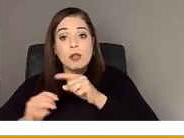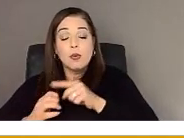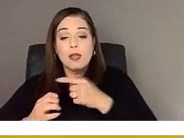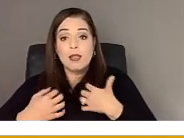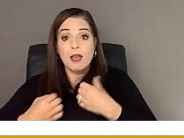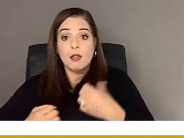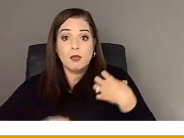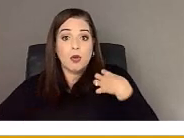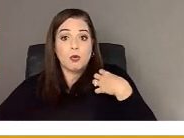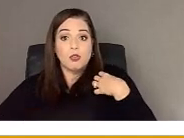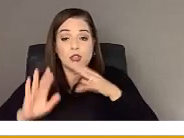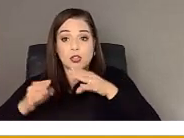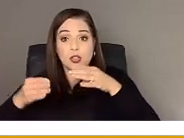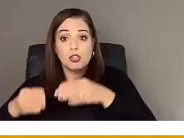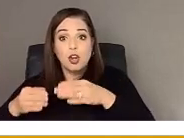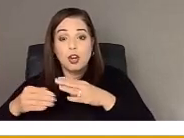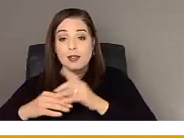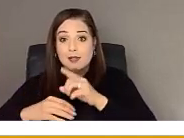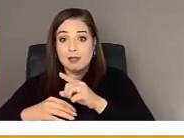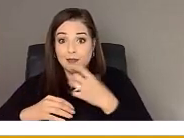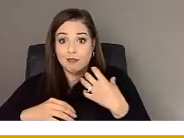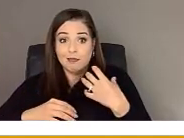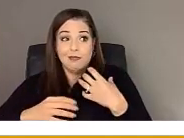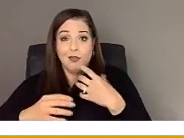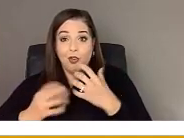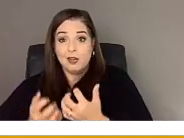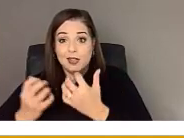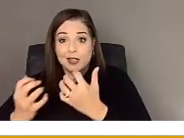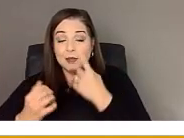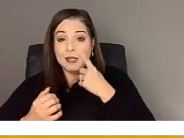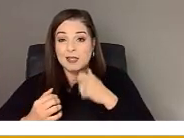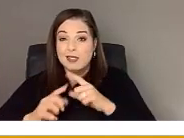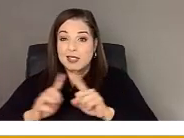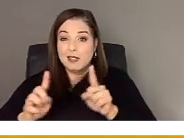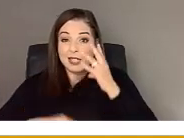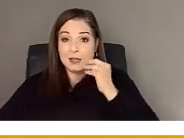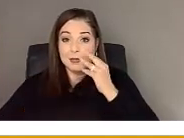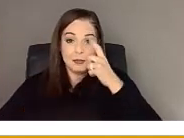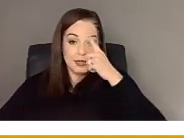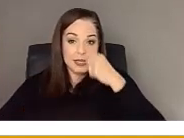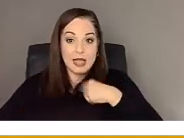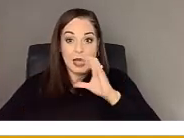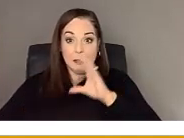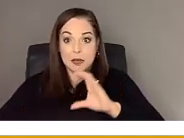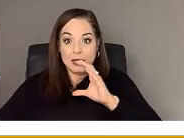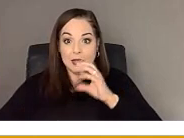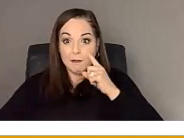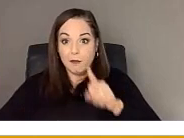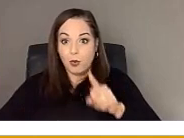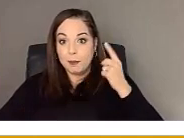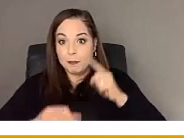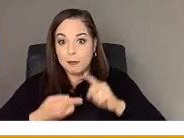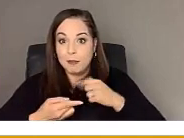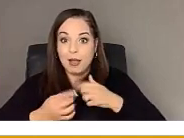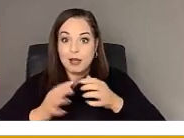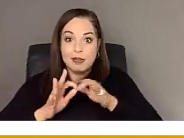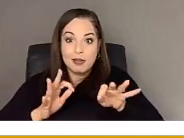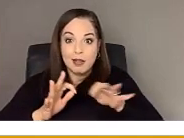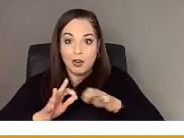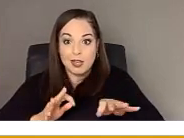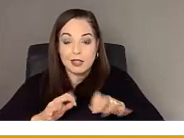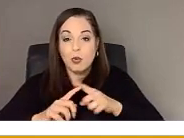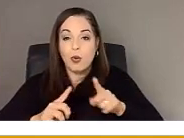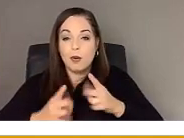it was a different experience for me because more often than not, I'm seeking to minimize jargon or find different ways to explain